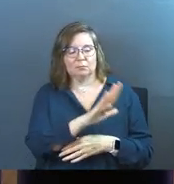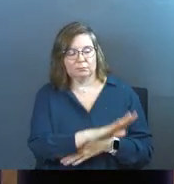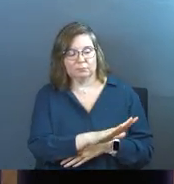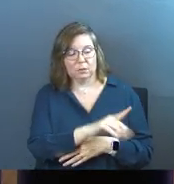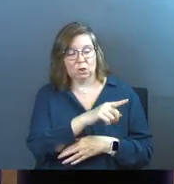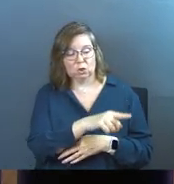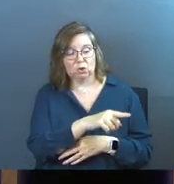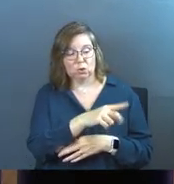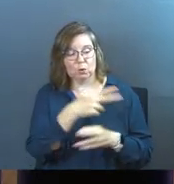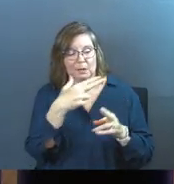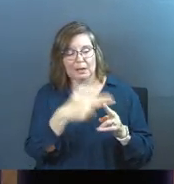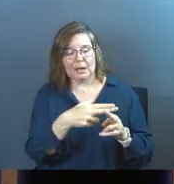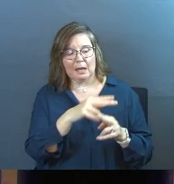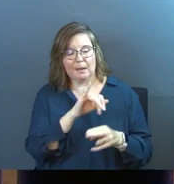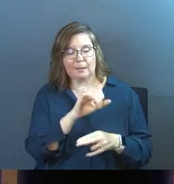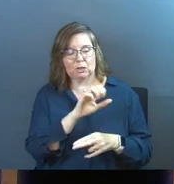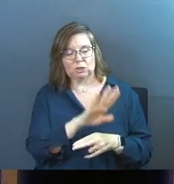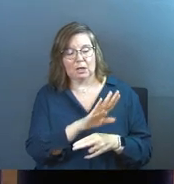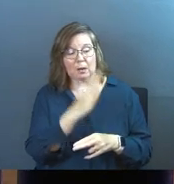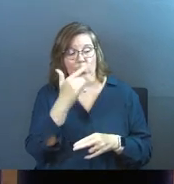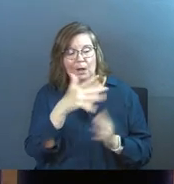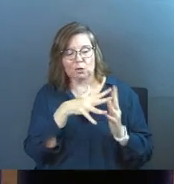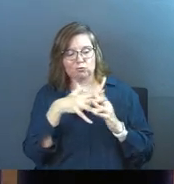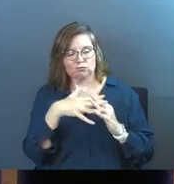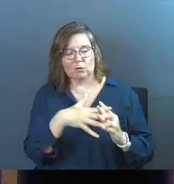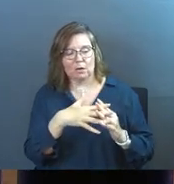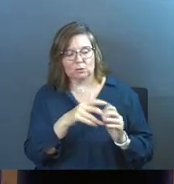Jacob because you wrestle with God.